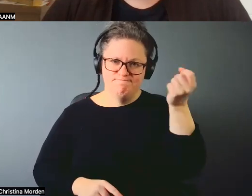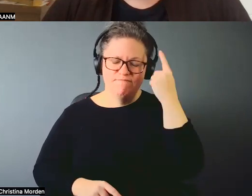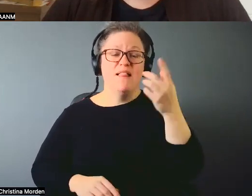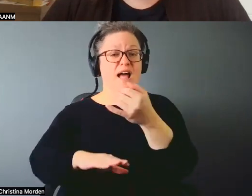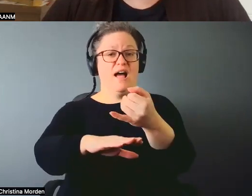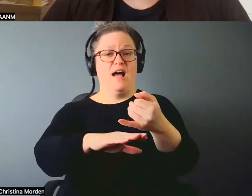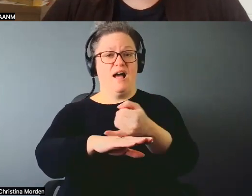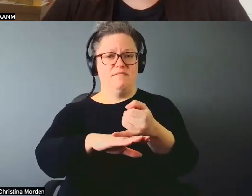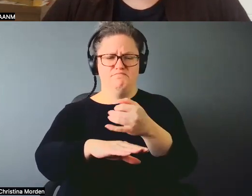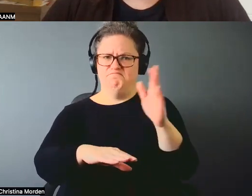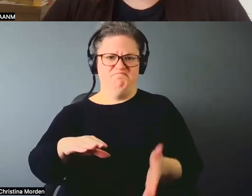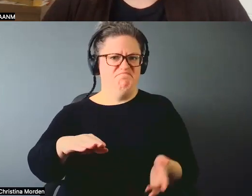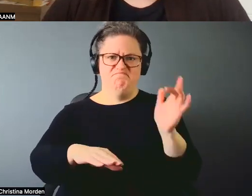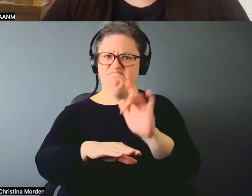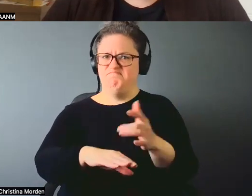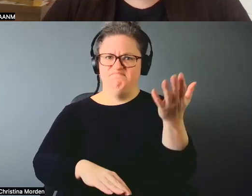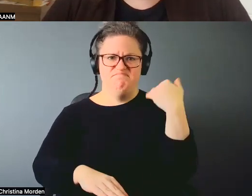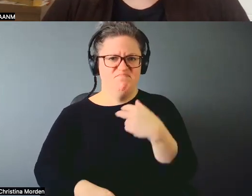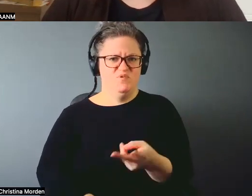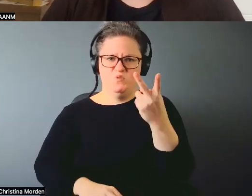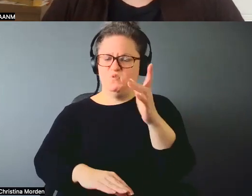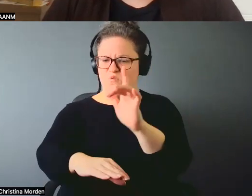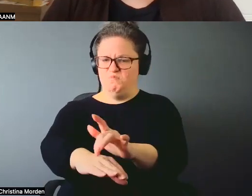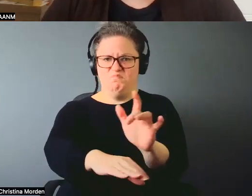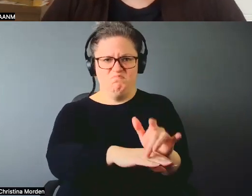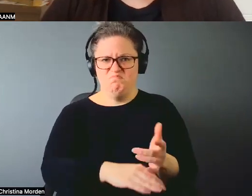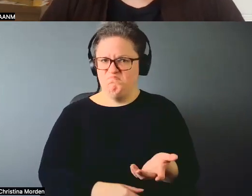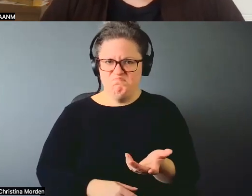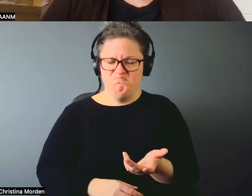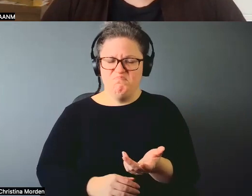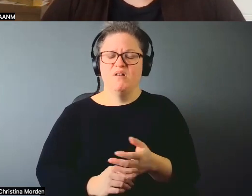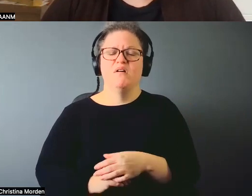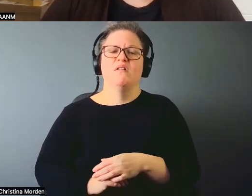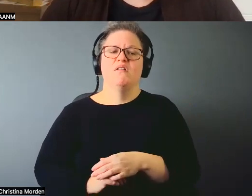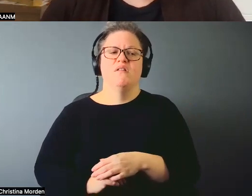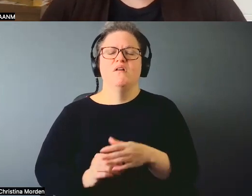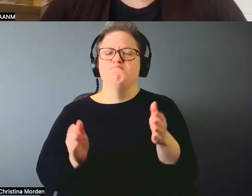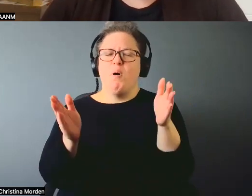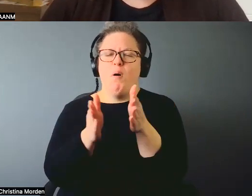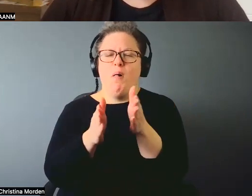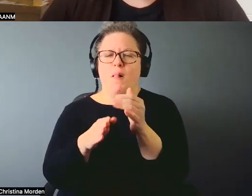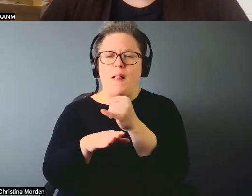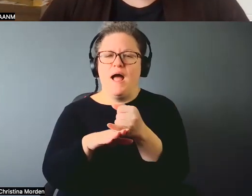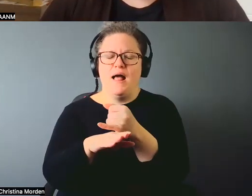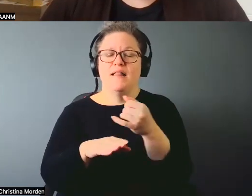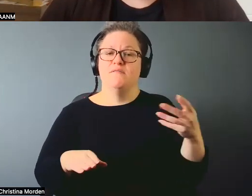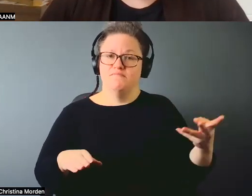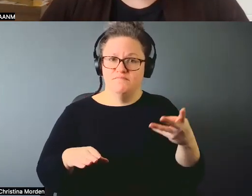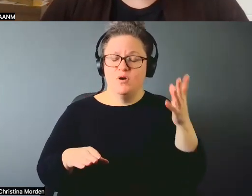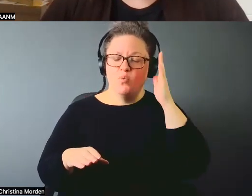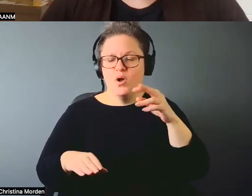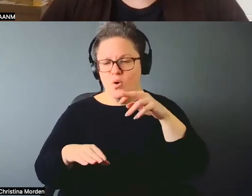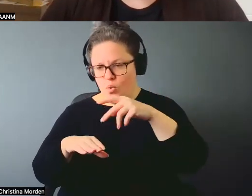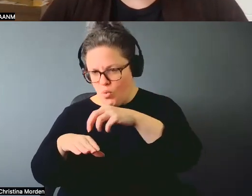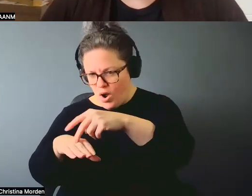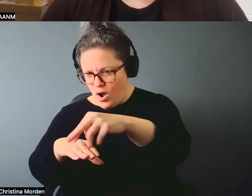never been on before. You know, and they set out and they were little islands, they would walk the island and then they'd come back and